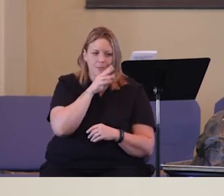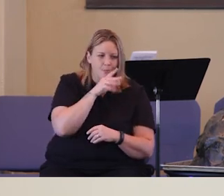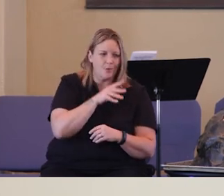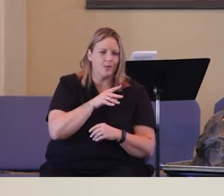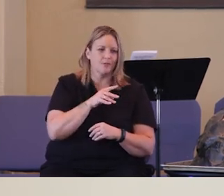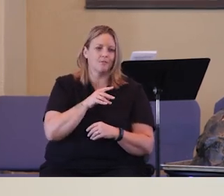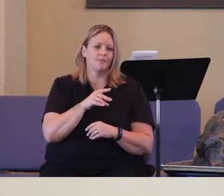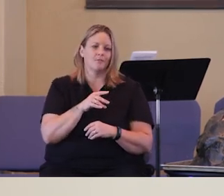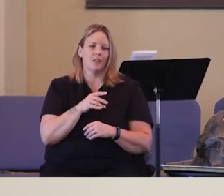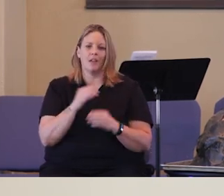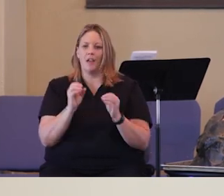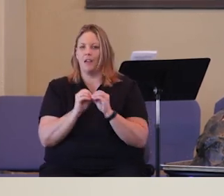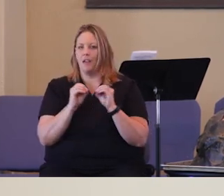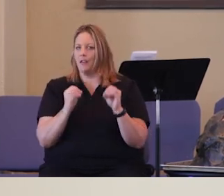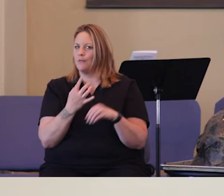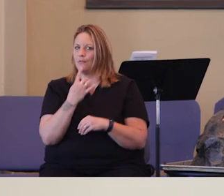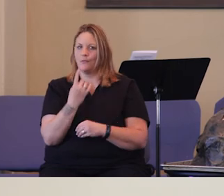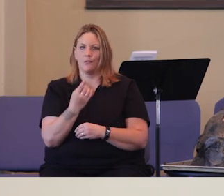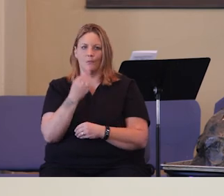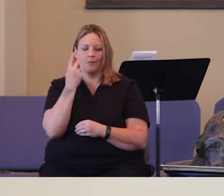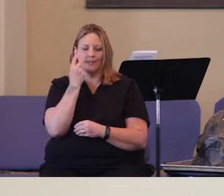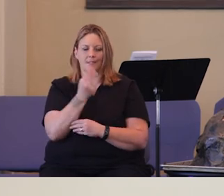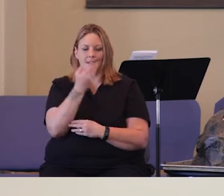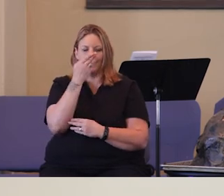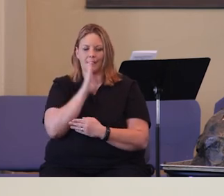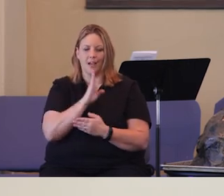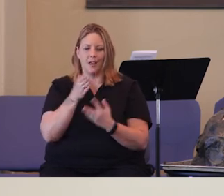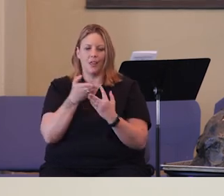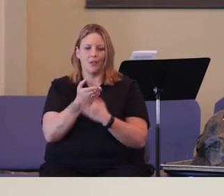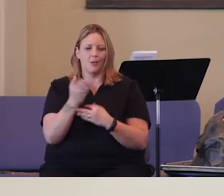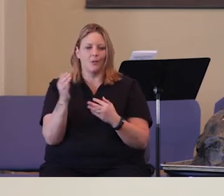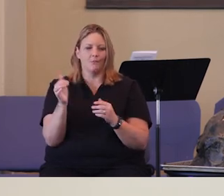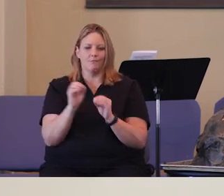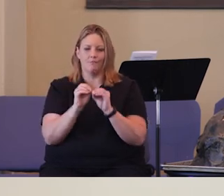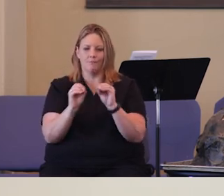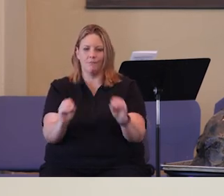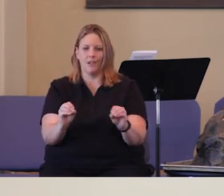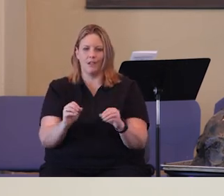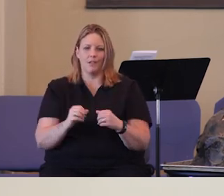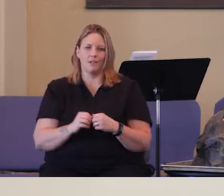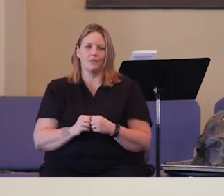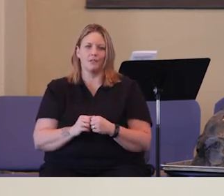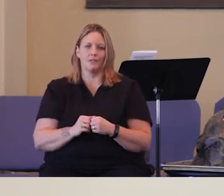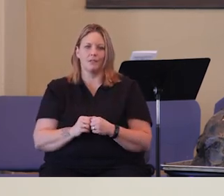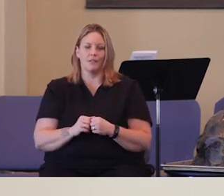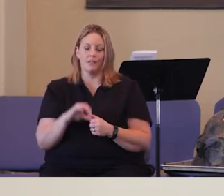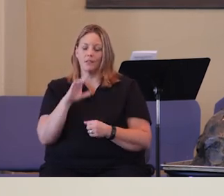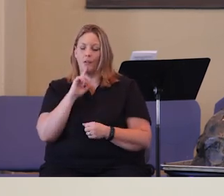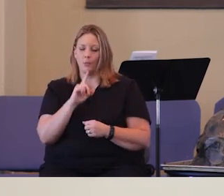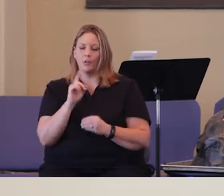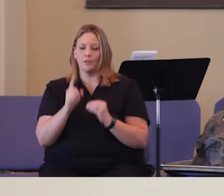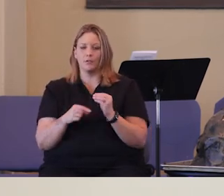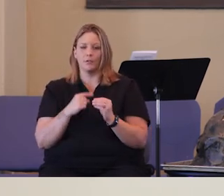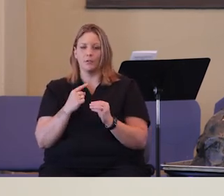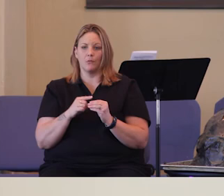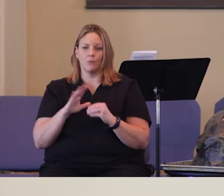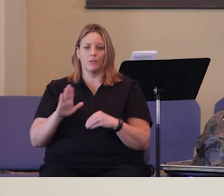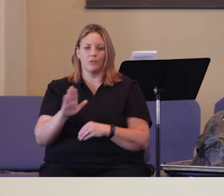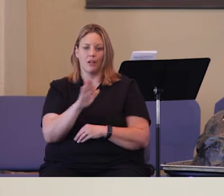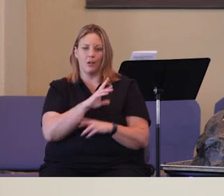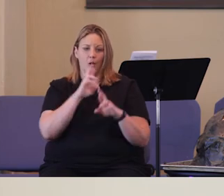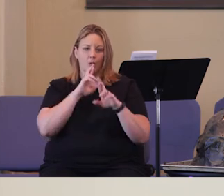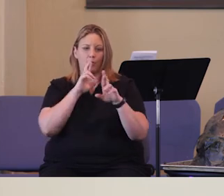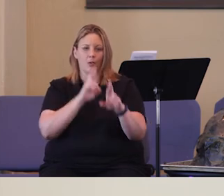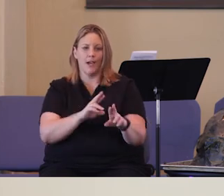and nobody sees God in any of it. So, make sure that when we're reacting to